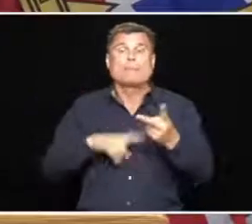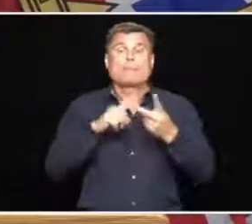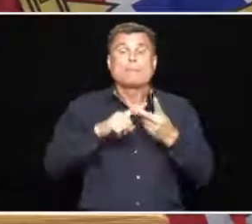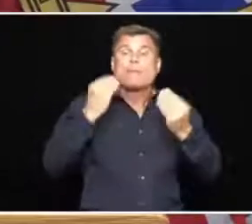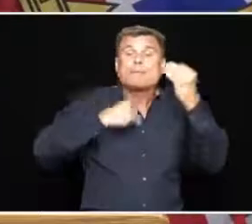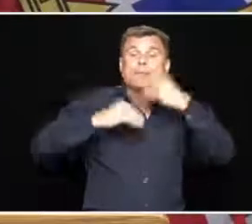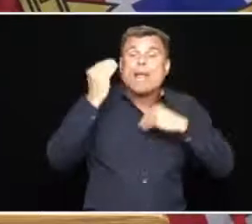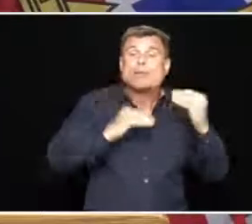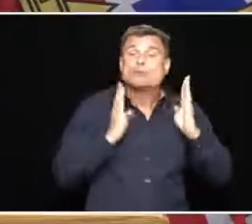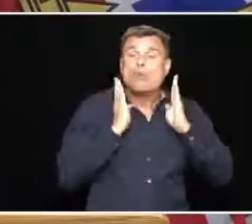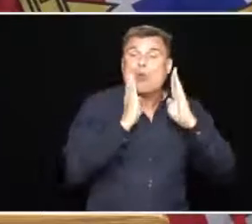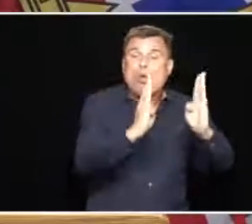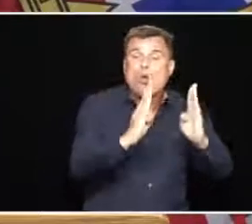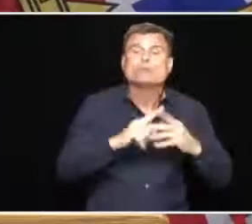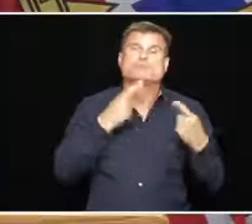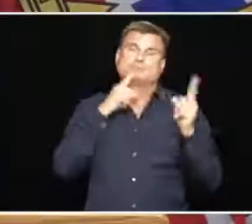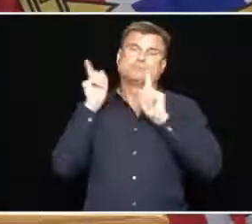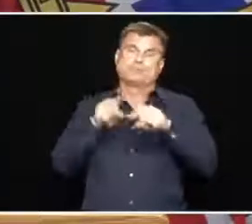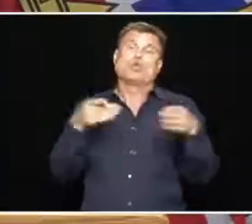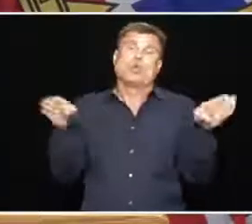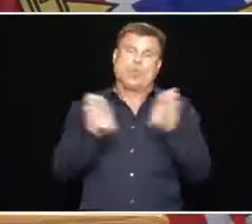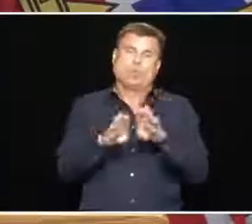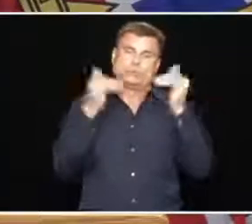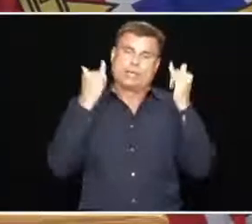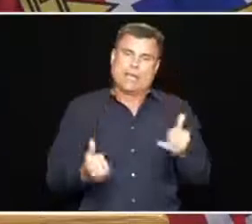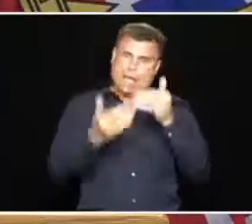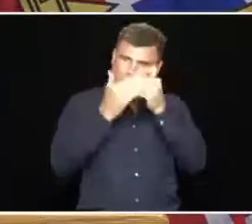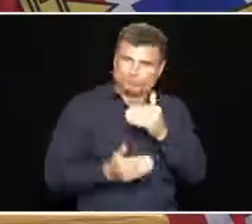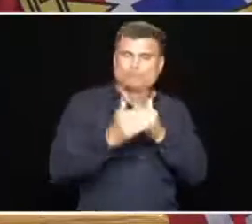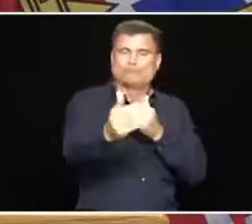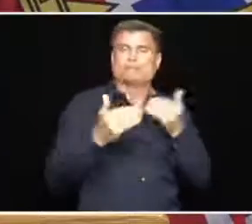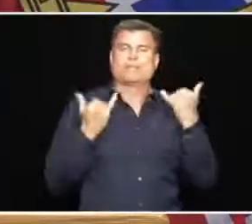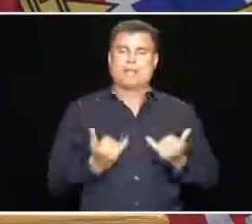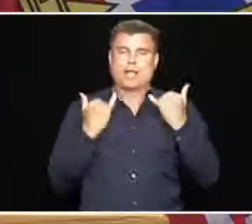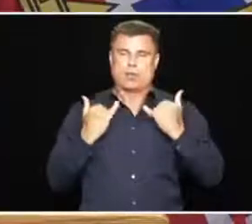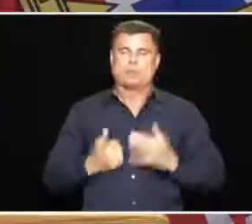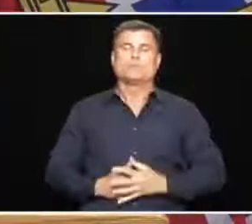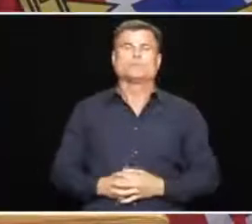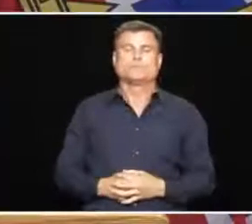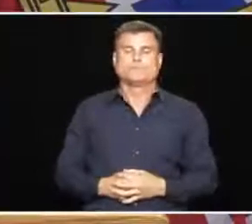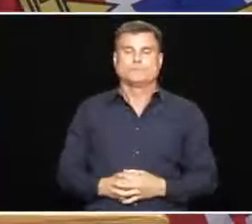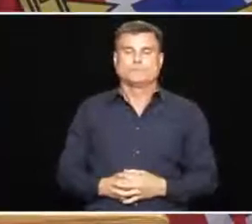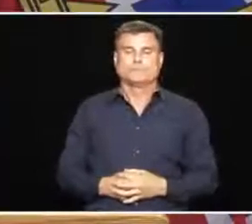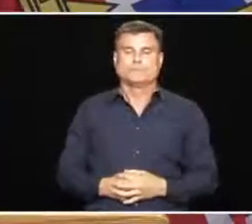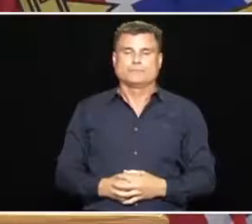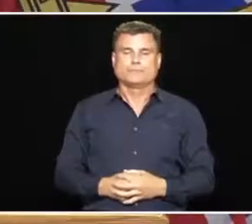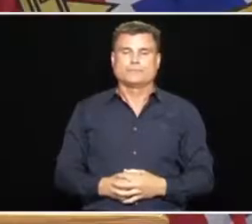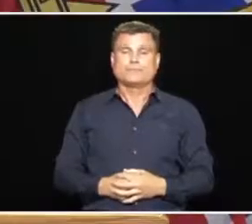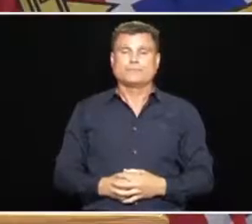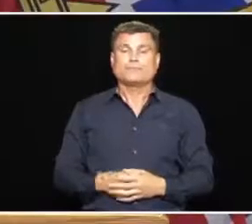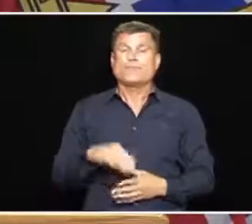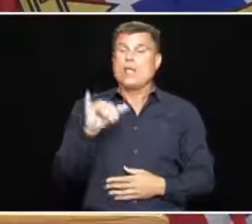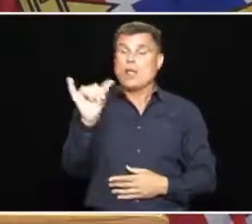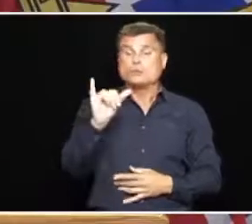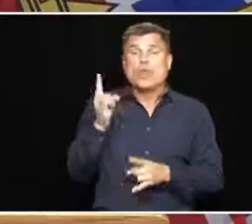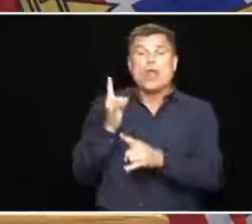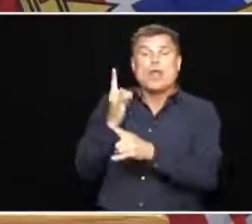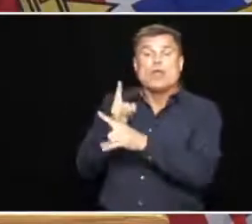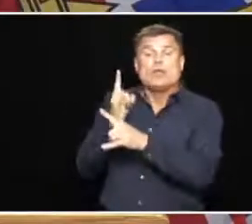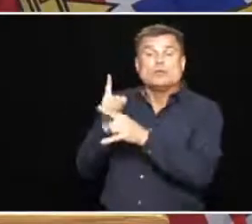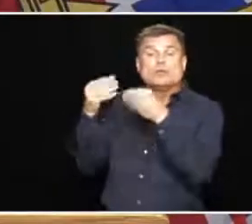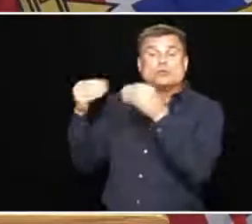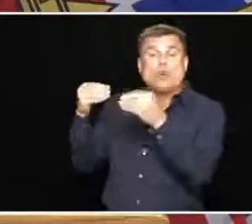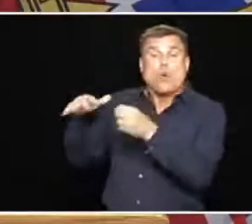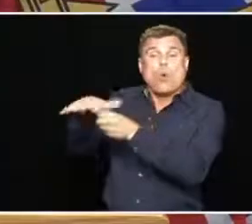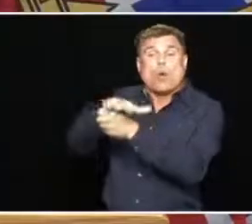nightclubs and all stand-alone banquet halls are ordered closed until further notice. In